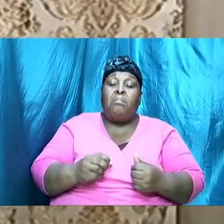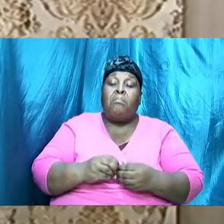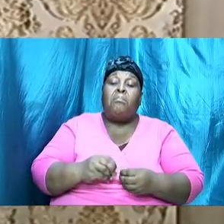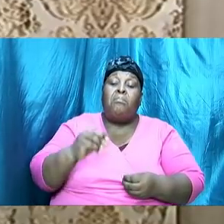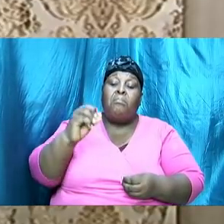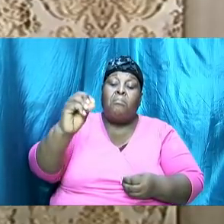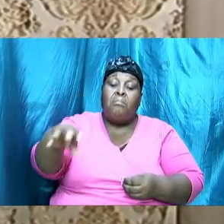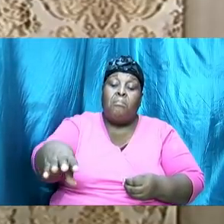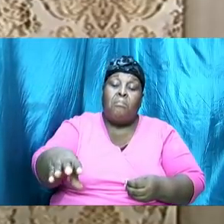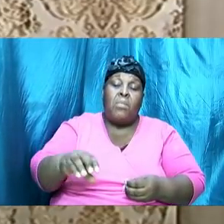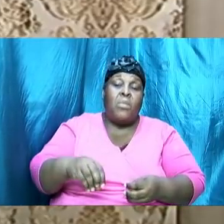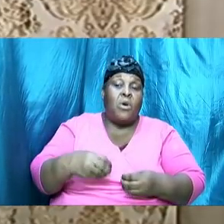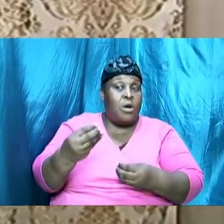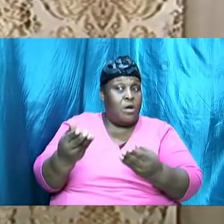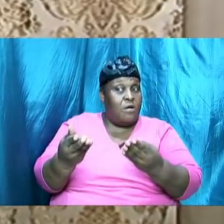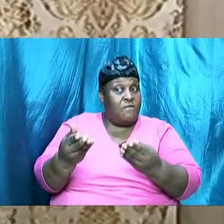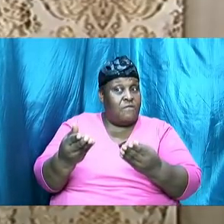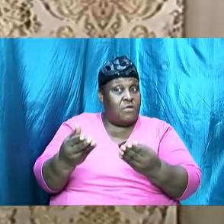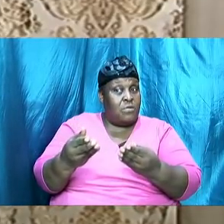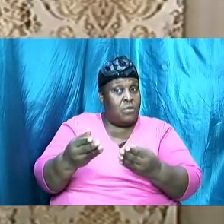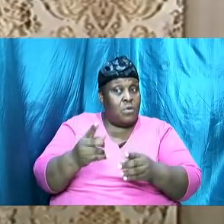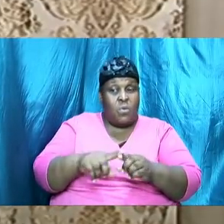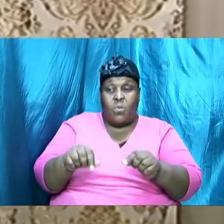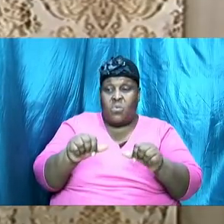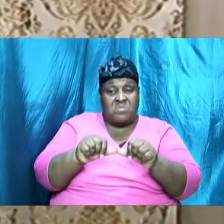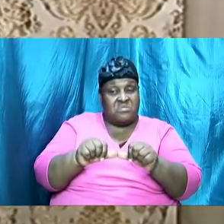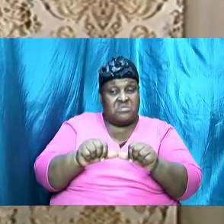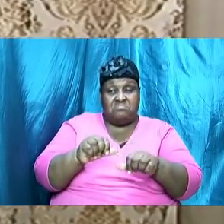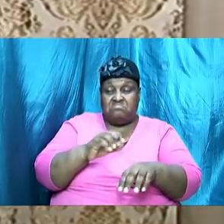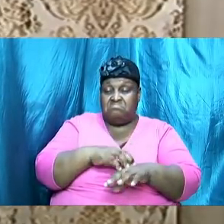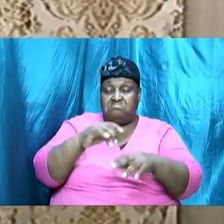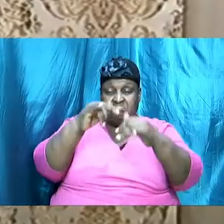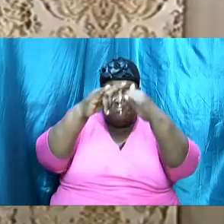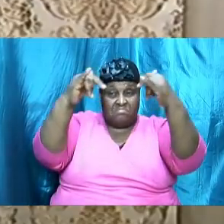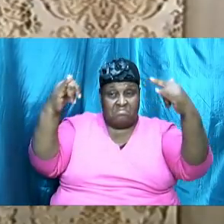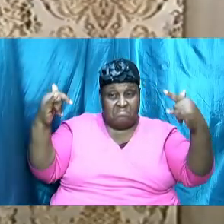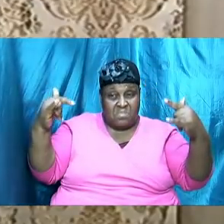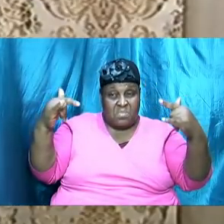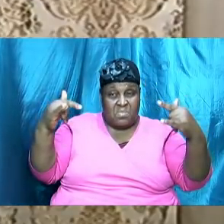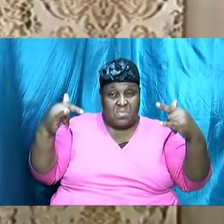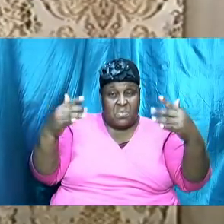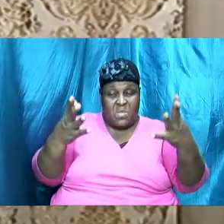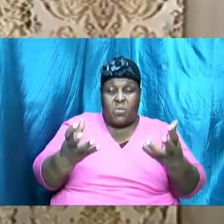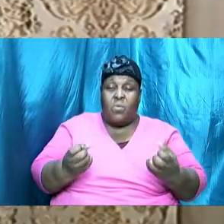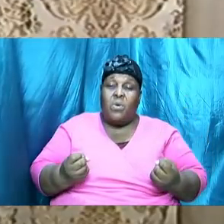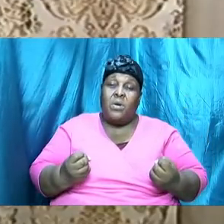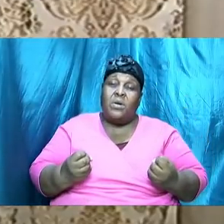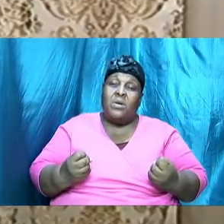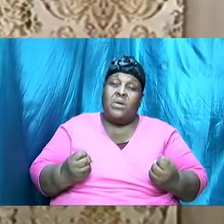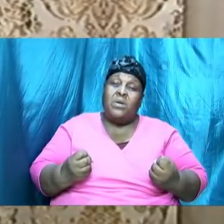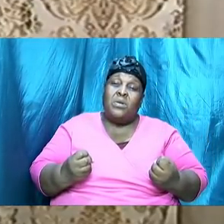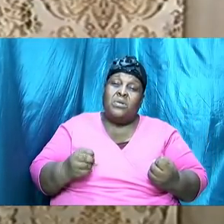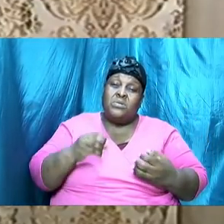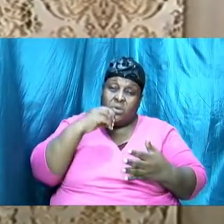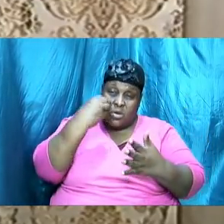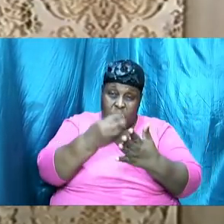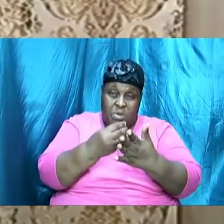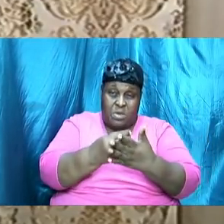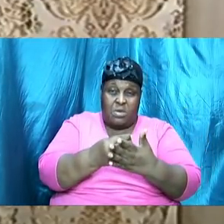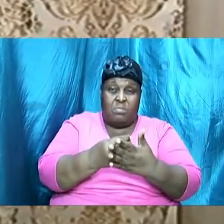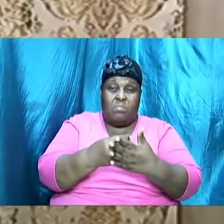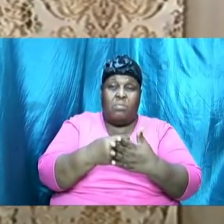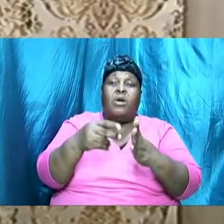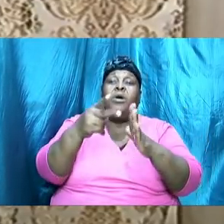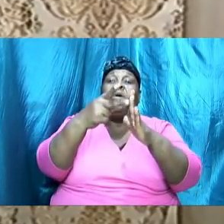conforming to the established protocol but we do encourage us to drive by